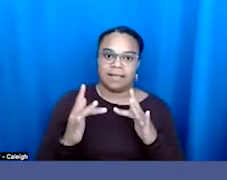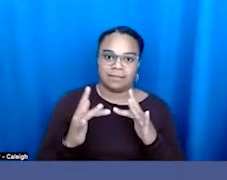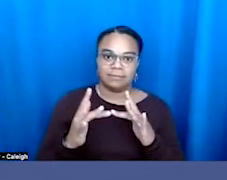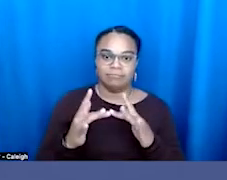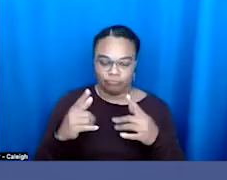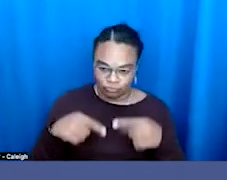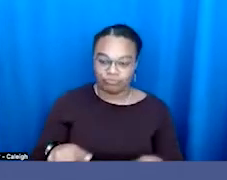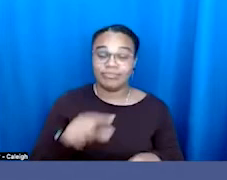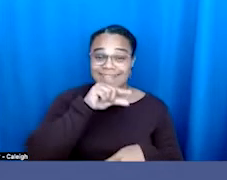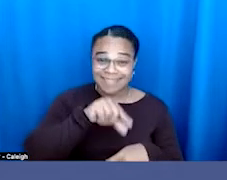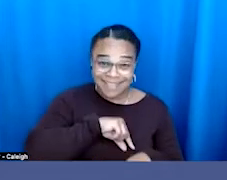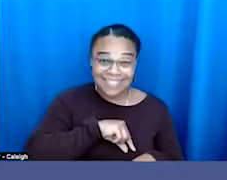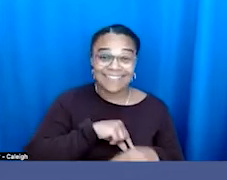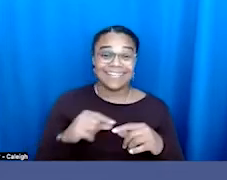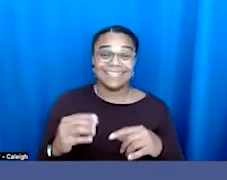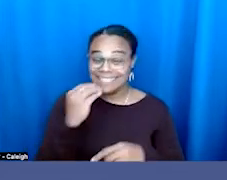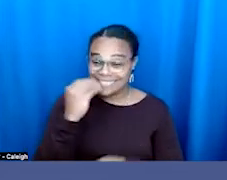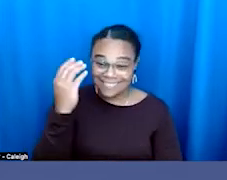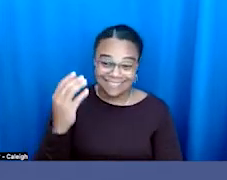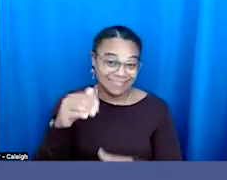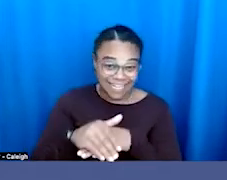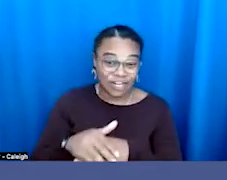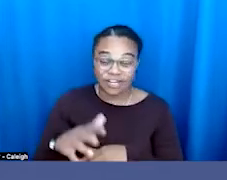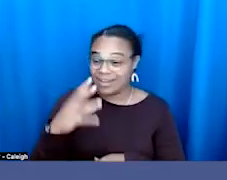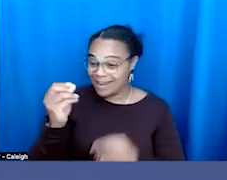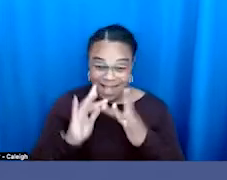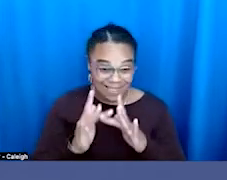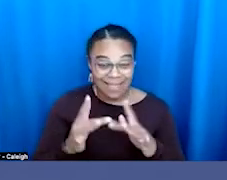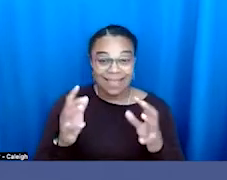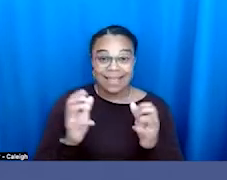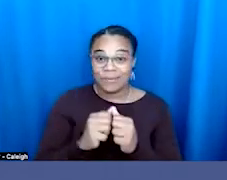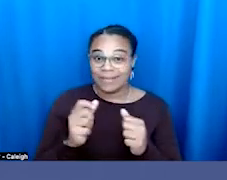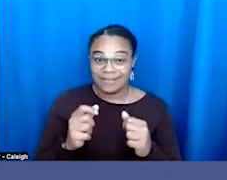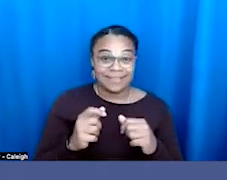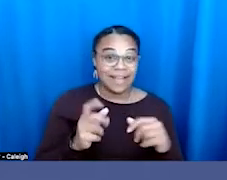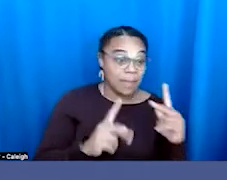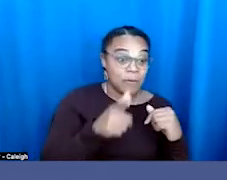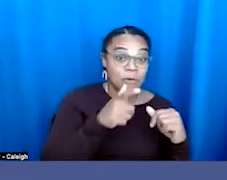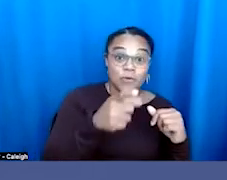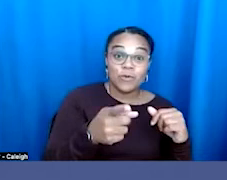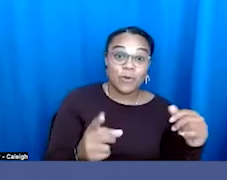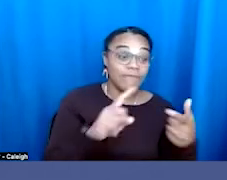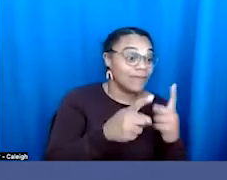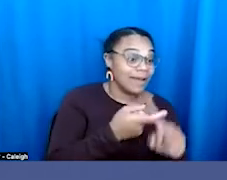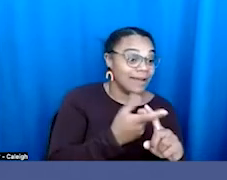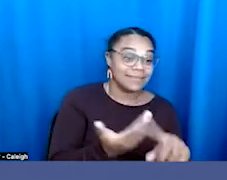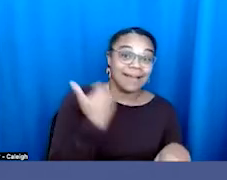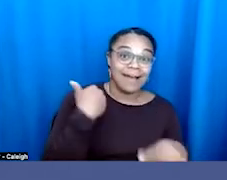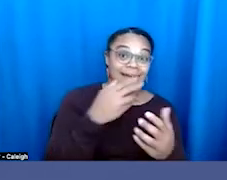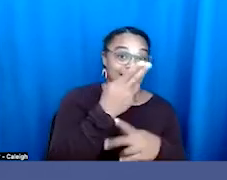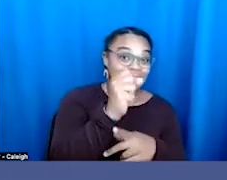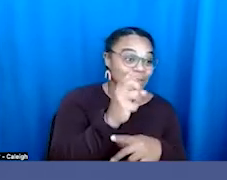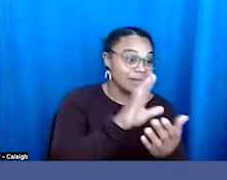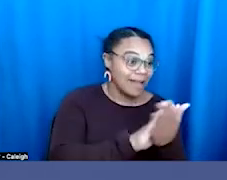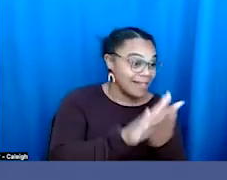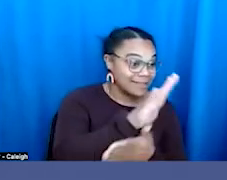dinner and online with that, you know, the person who you were close to in high school or college and you're like, what happened? Where?